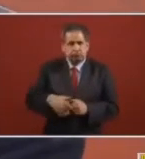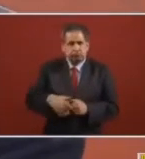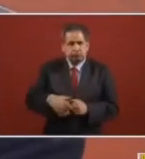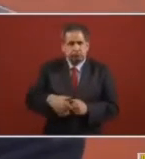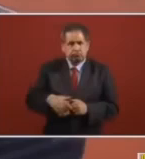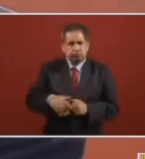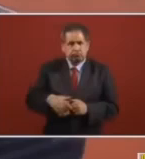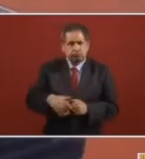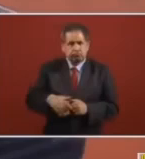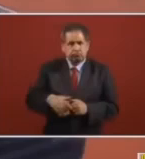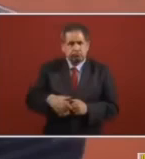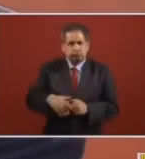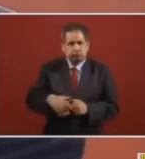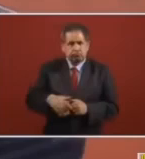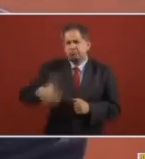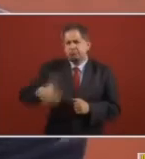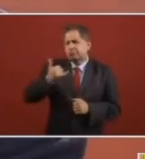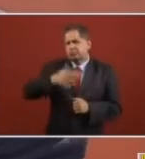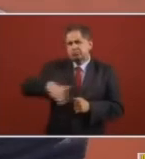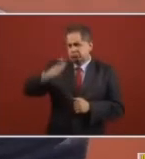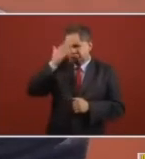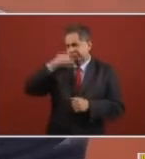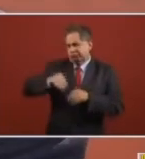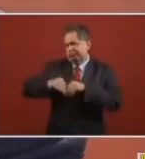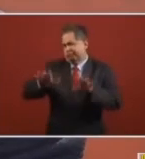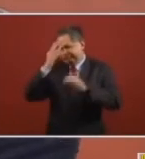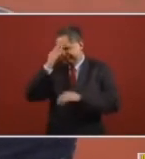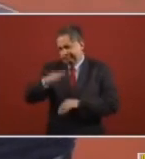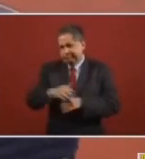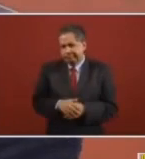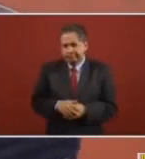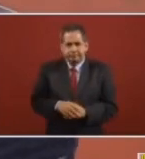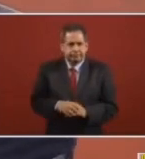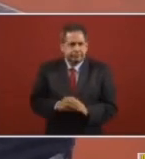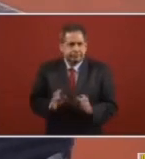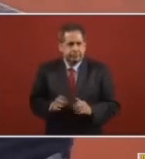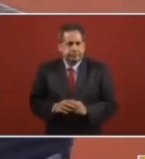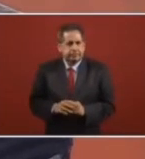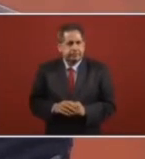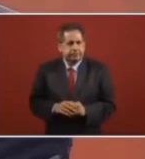And it is a matter of public record and dominion.